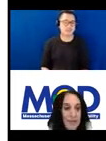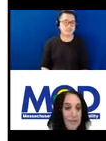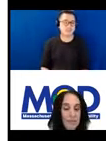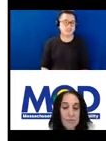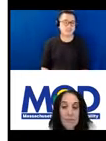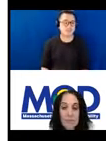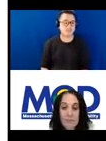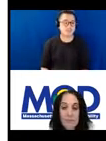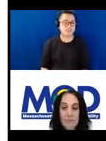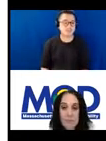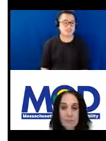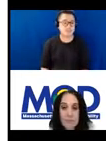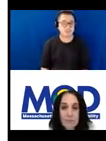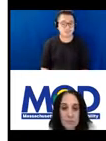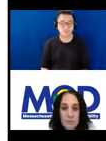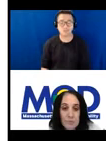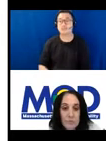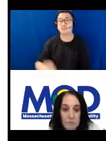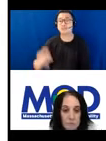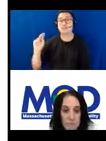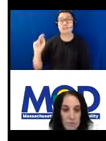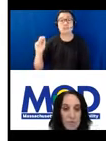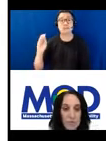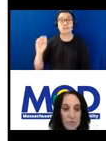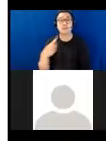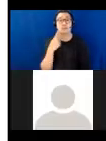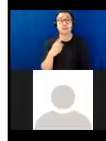And thank you, Naomi, if you can turn off your video.